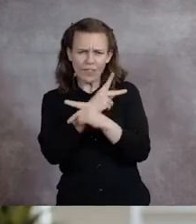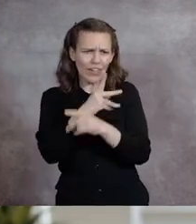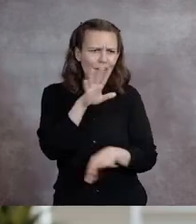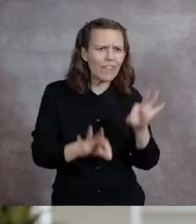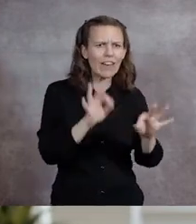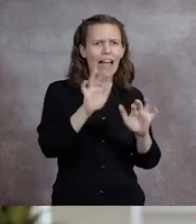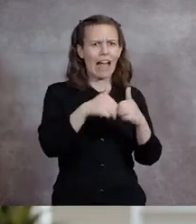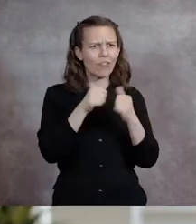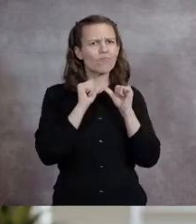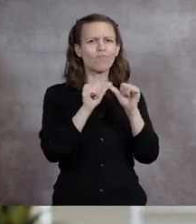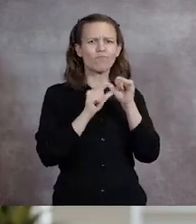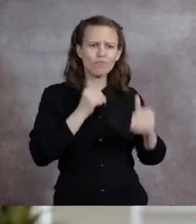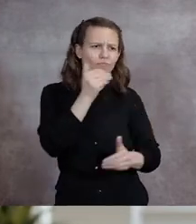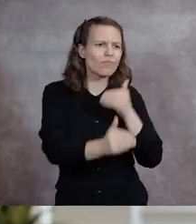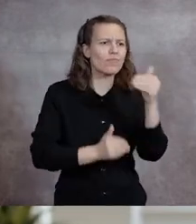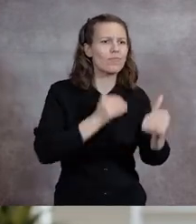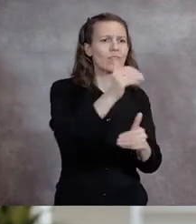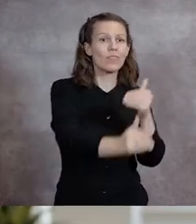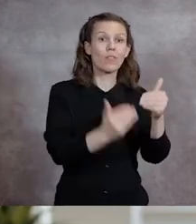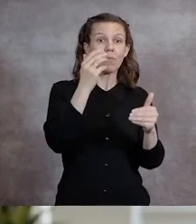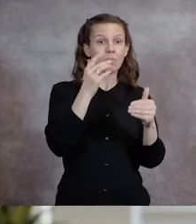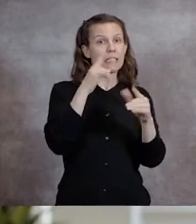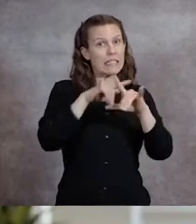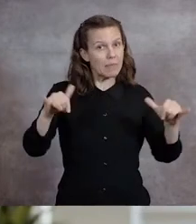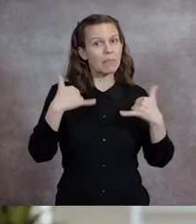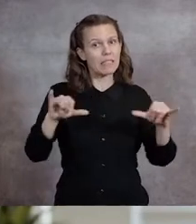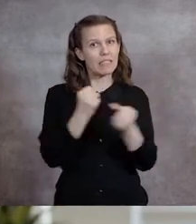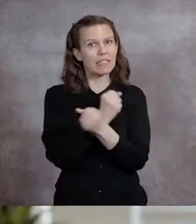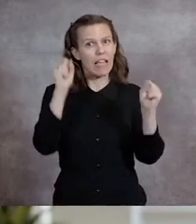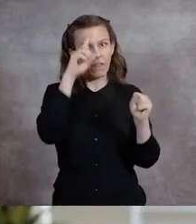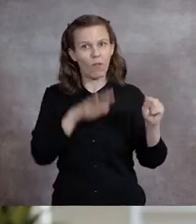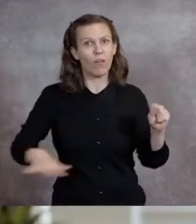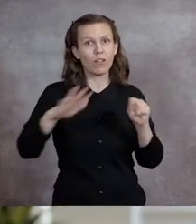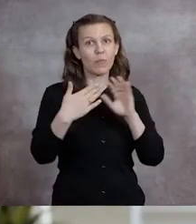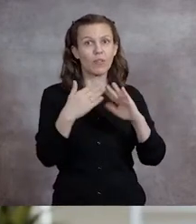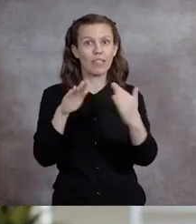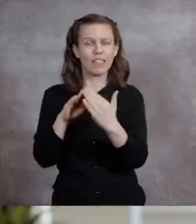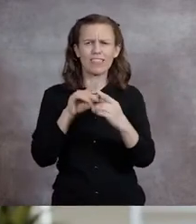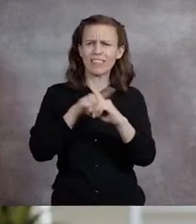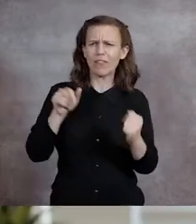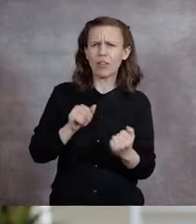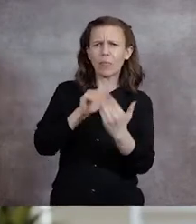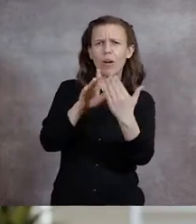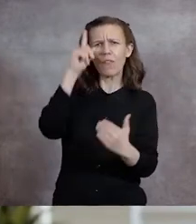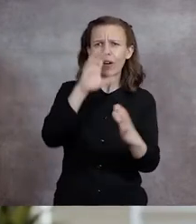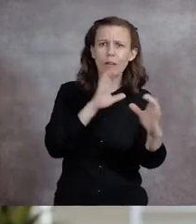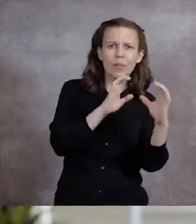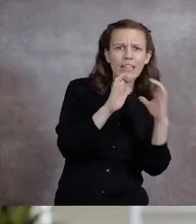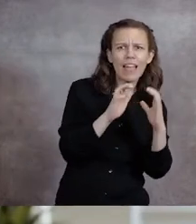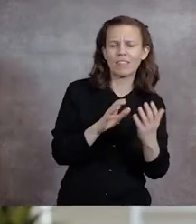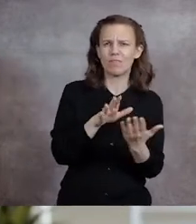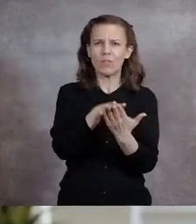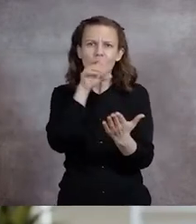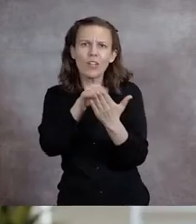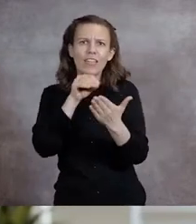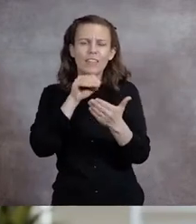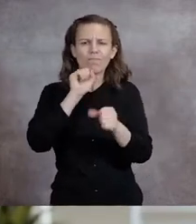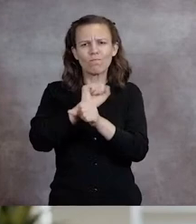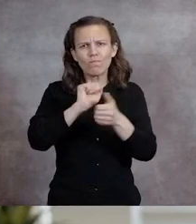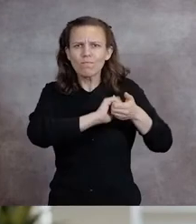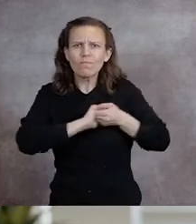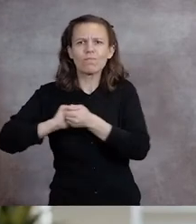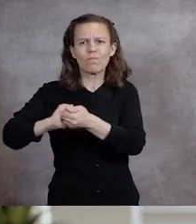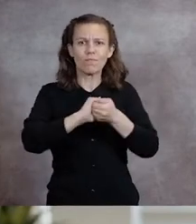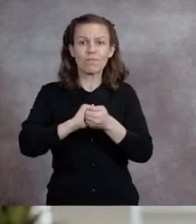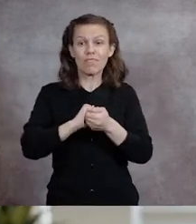of doing things in the interest of keeping our community safe. Different ways of communicating, learning, collaborating, and even different